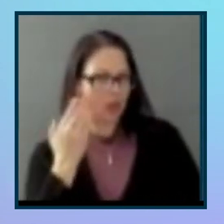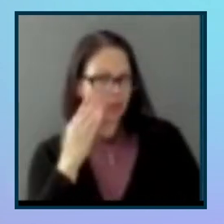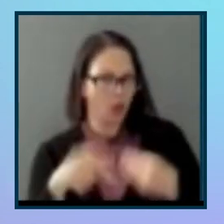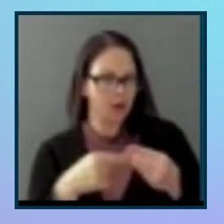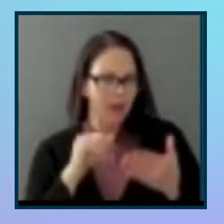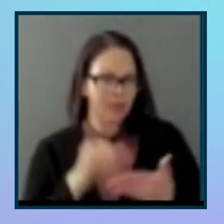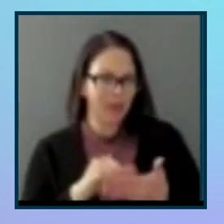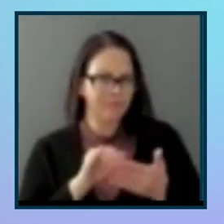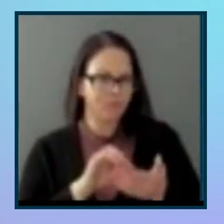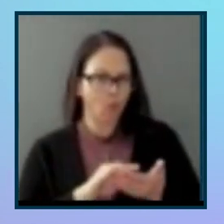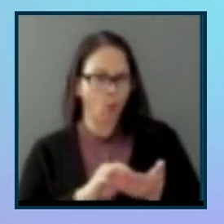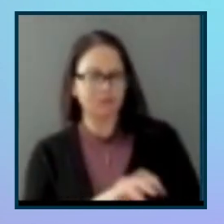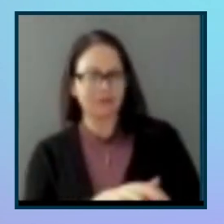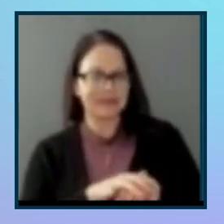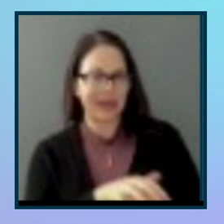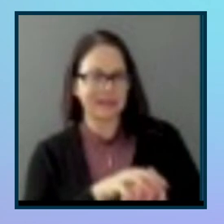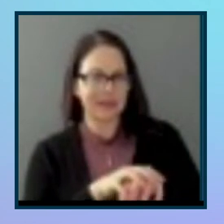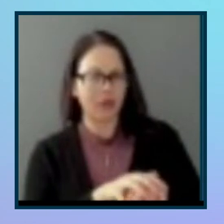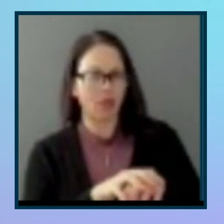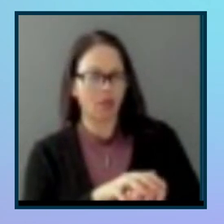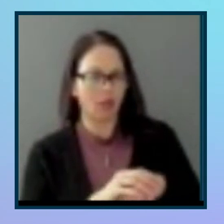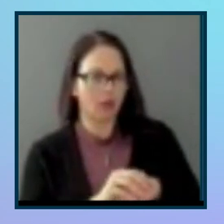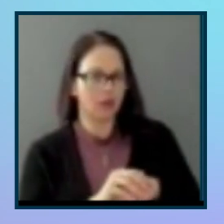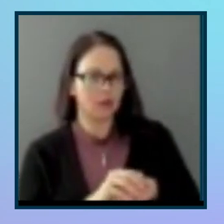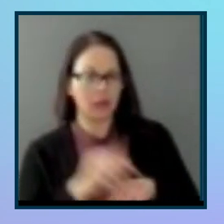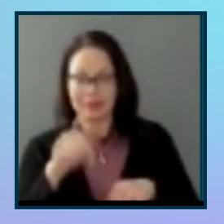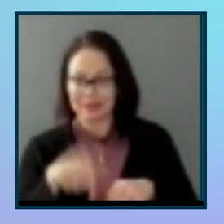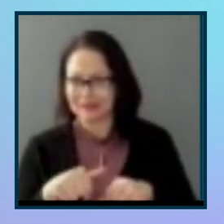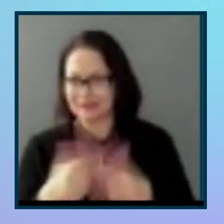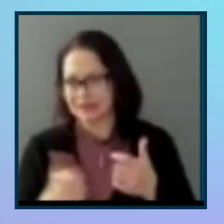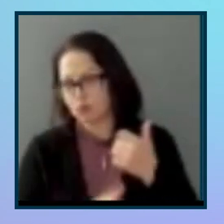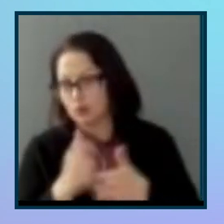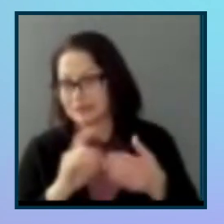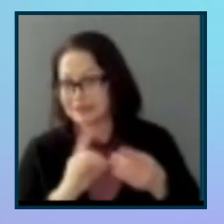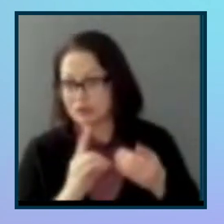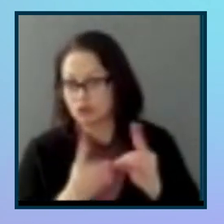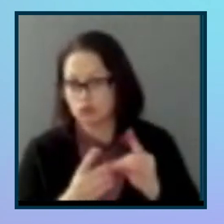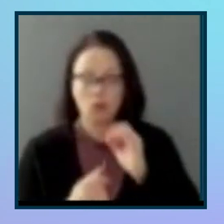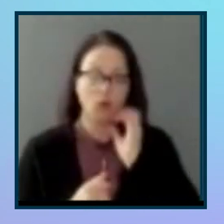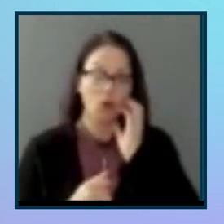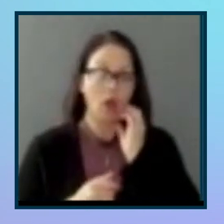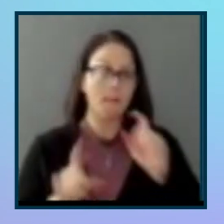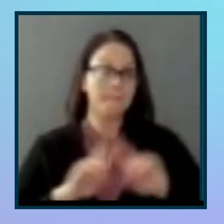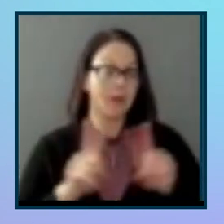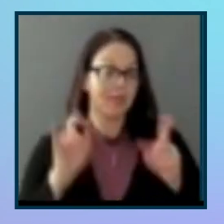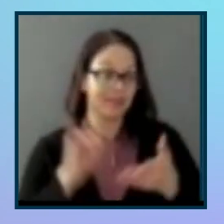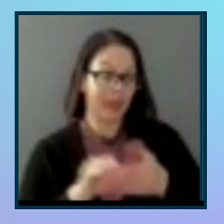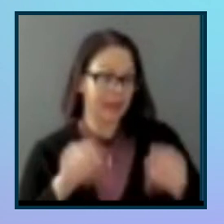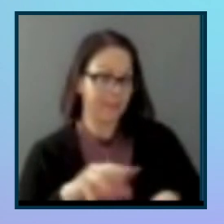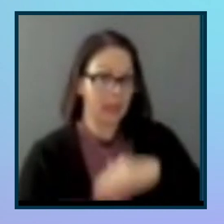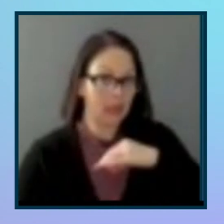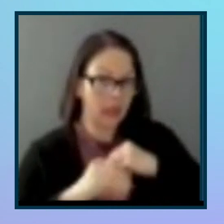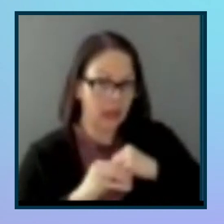digital. But that could be an additional component that we could somehow